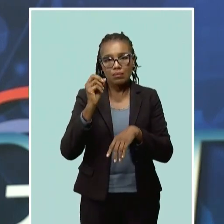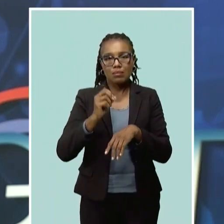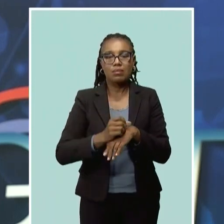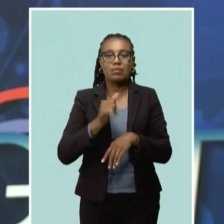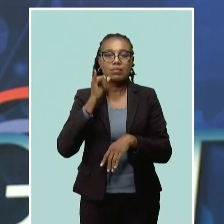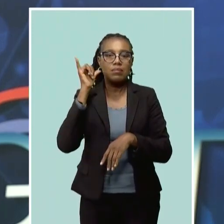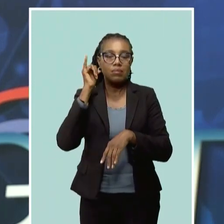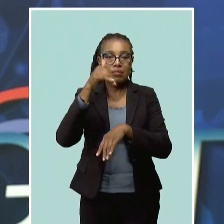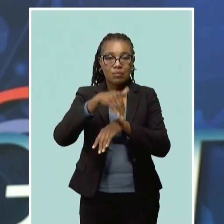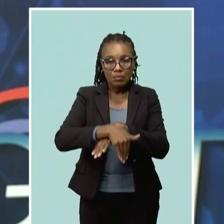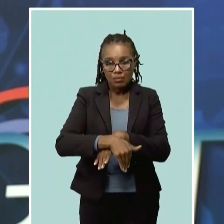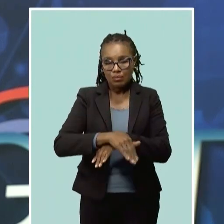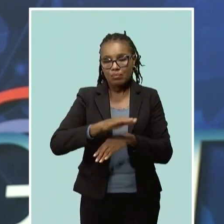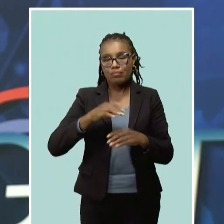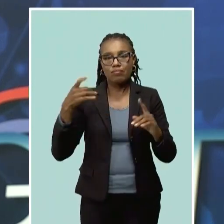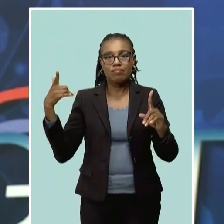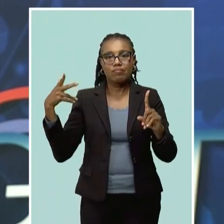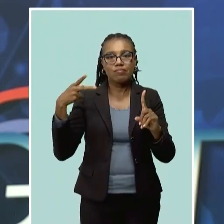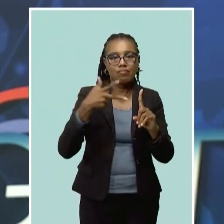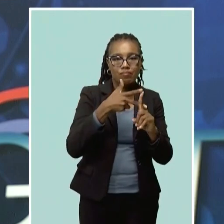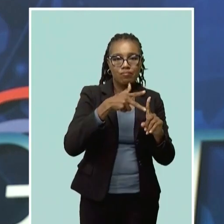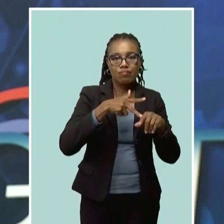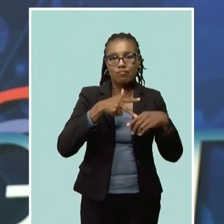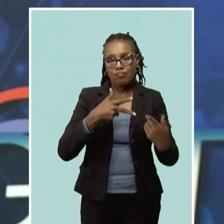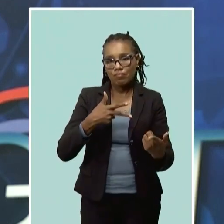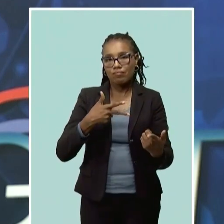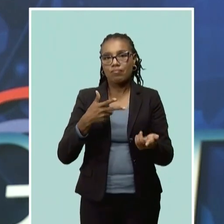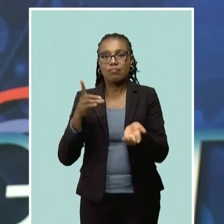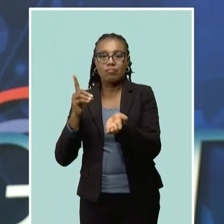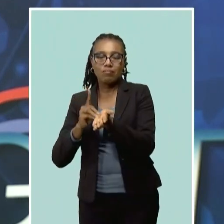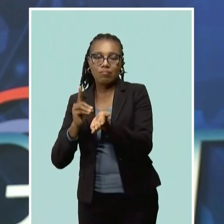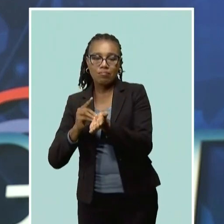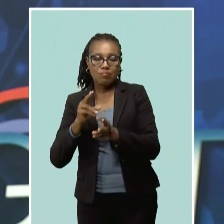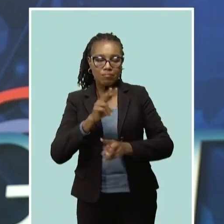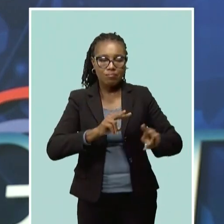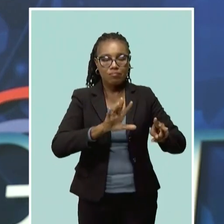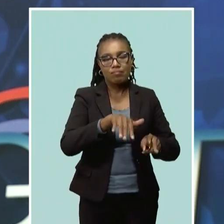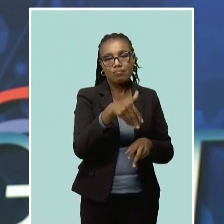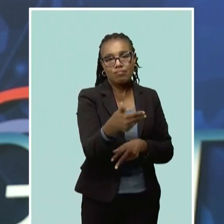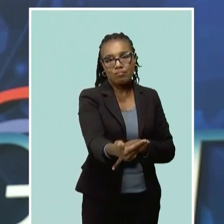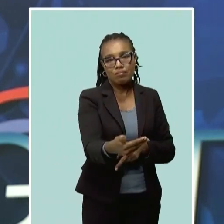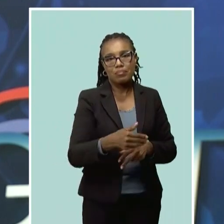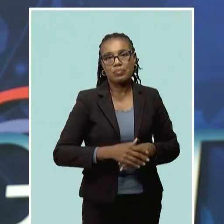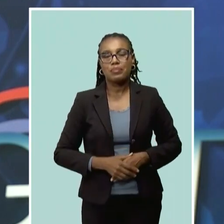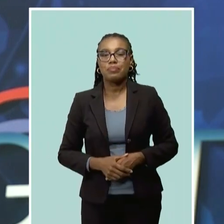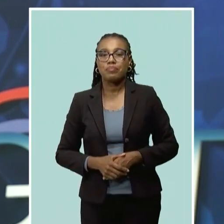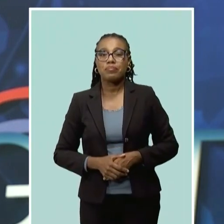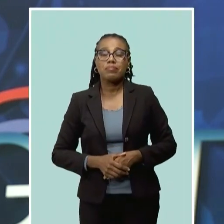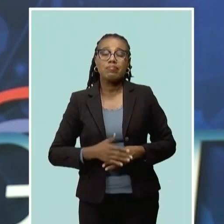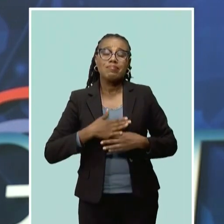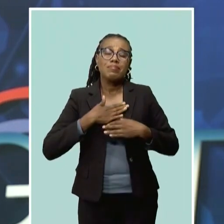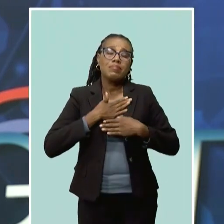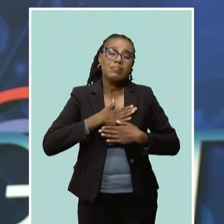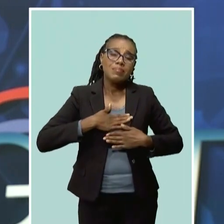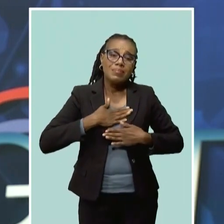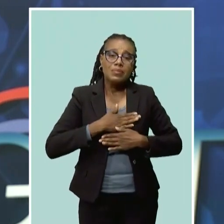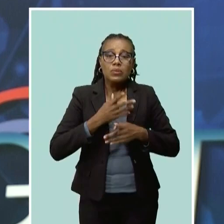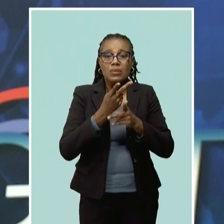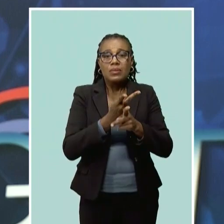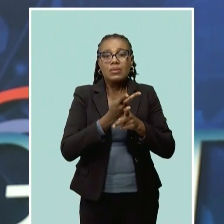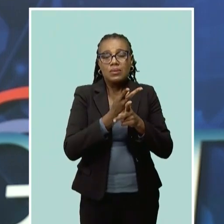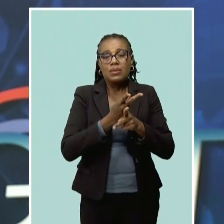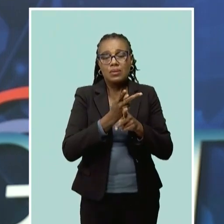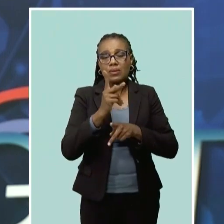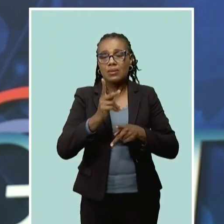pronounced dead at the scene by a medical doctor. A plea for care and compassion for motorists for workers conducting